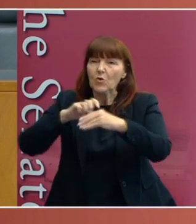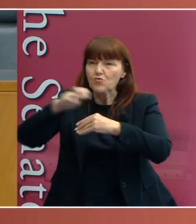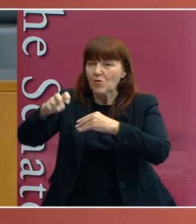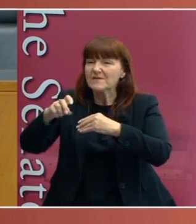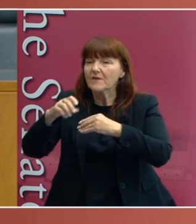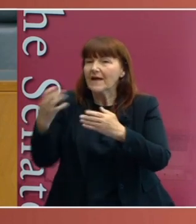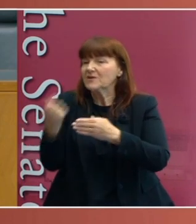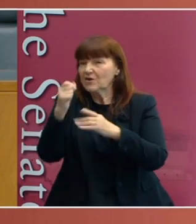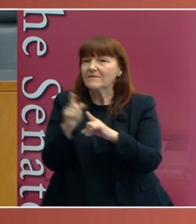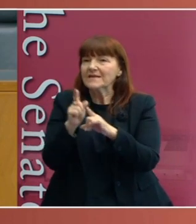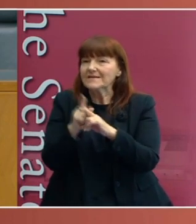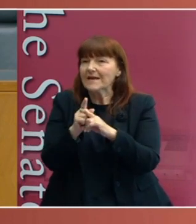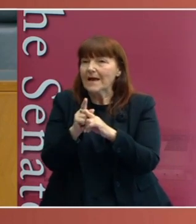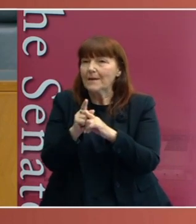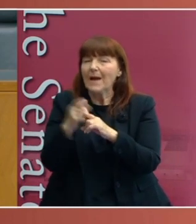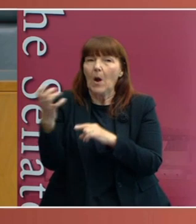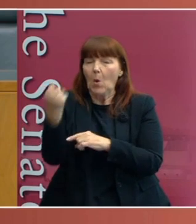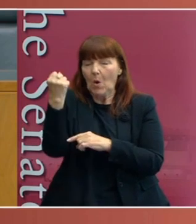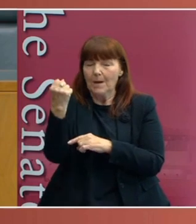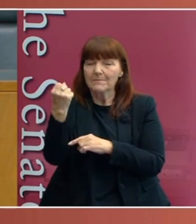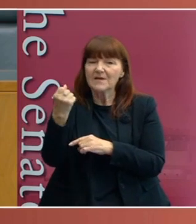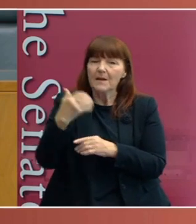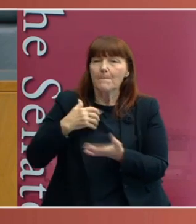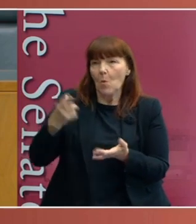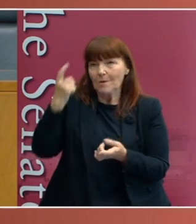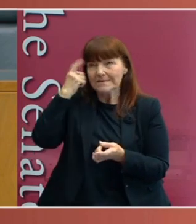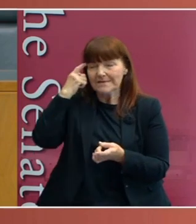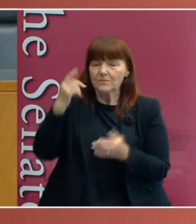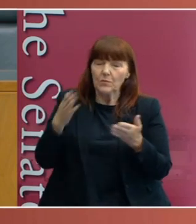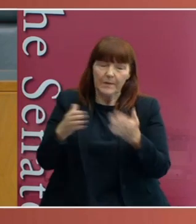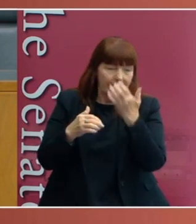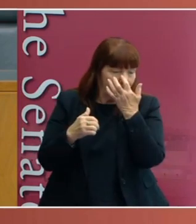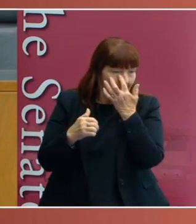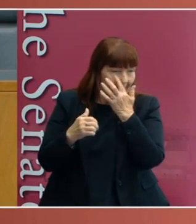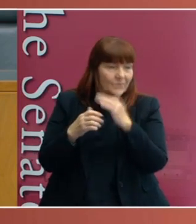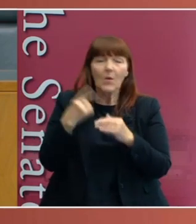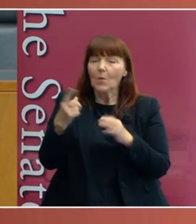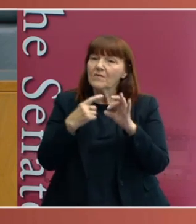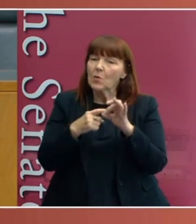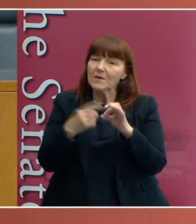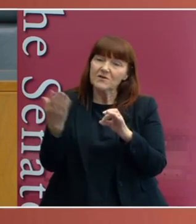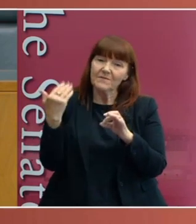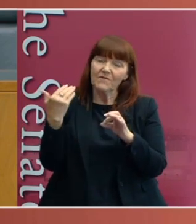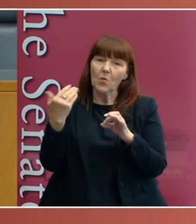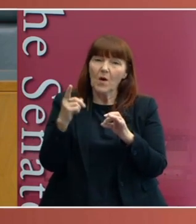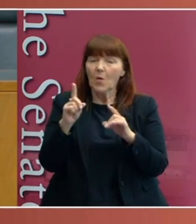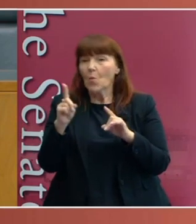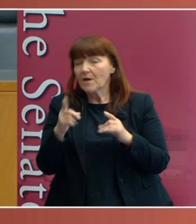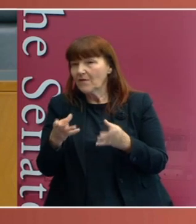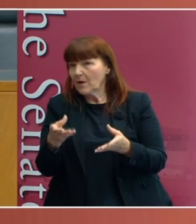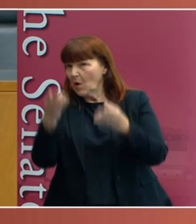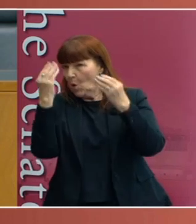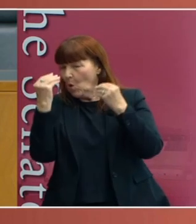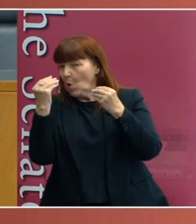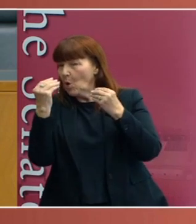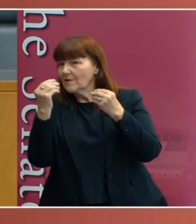outcomes in a more sensible way. But in terms of one of the questions earlier about, you know, what have we learnt and what